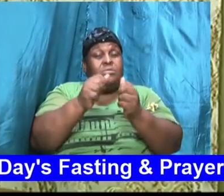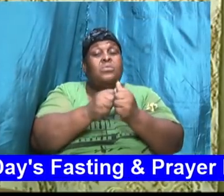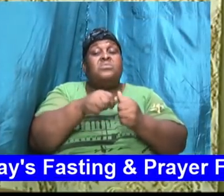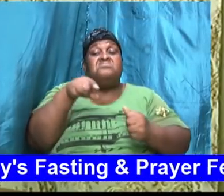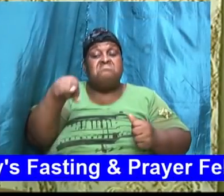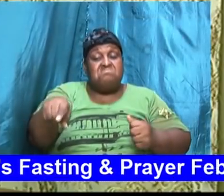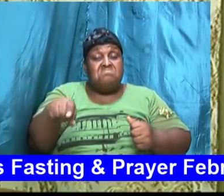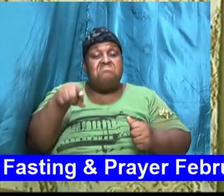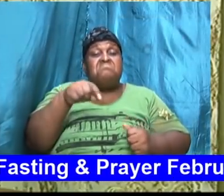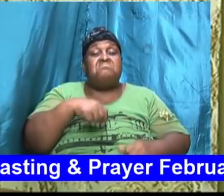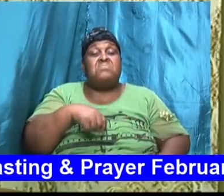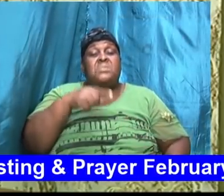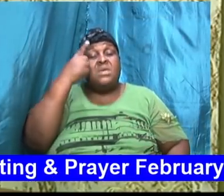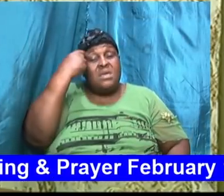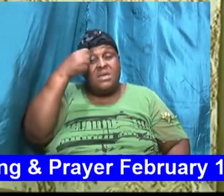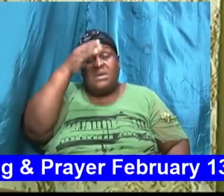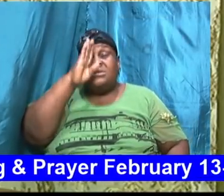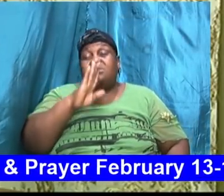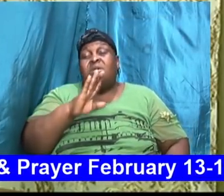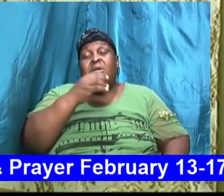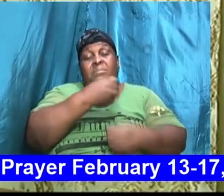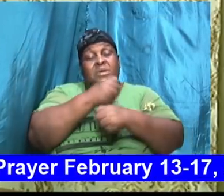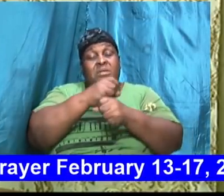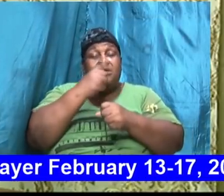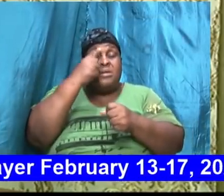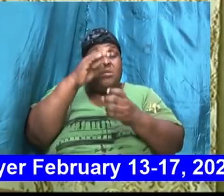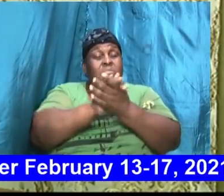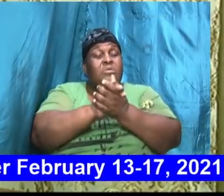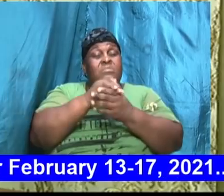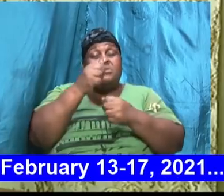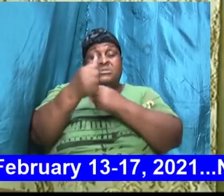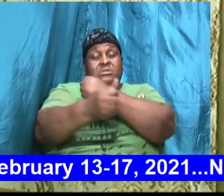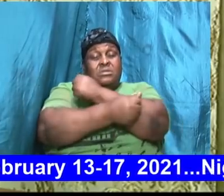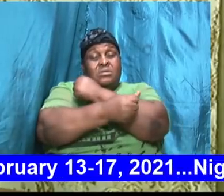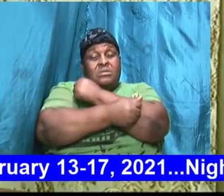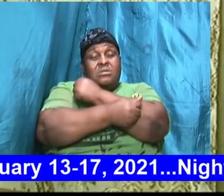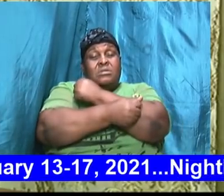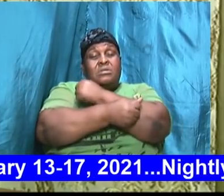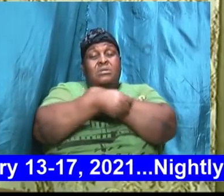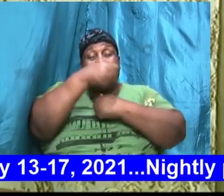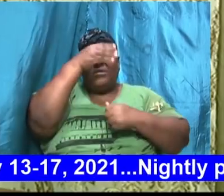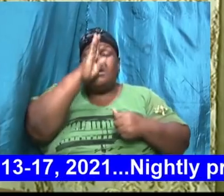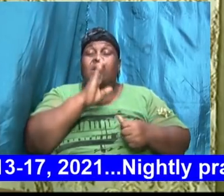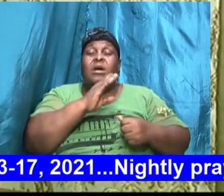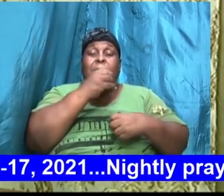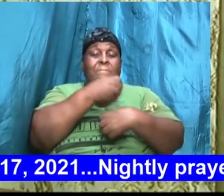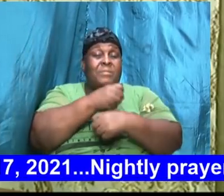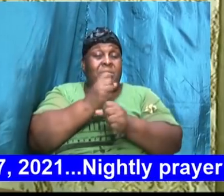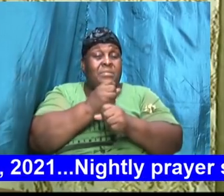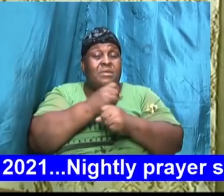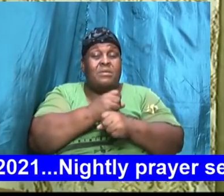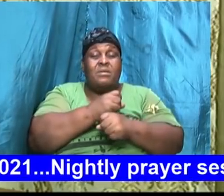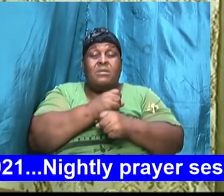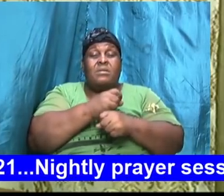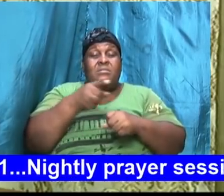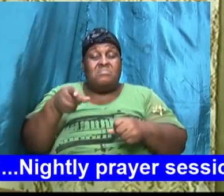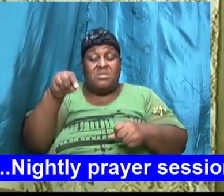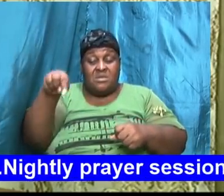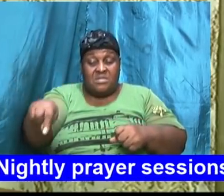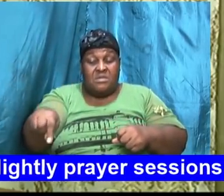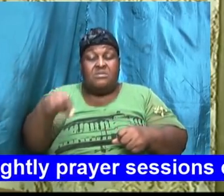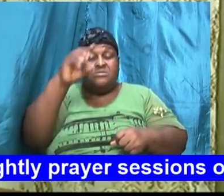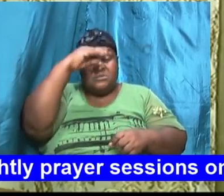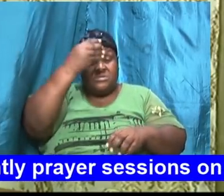because God made that promise to Abraham God caused it that this son